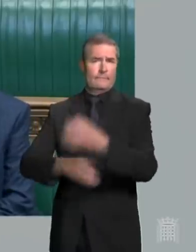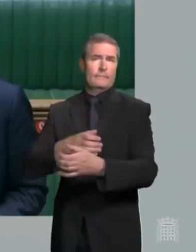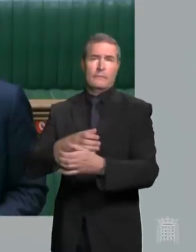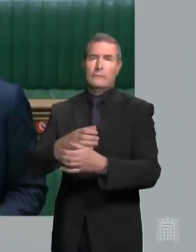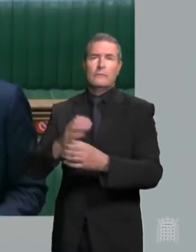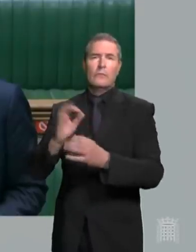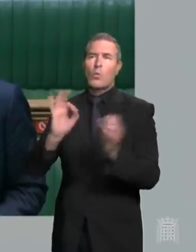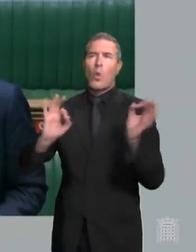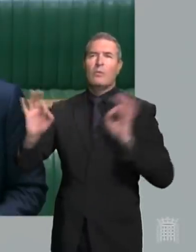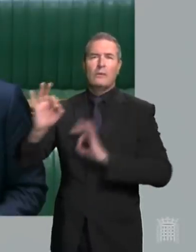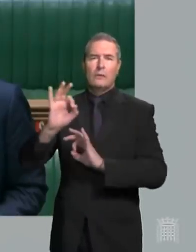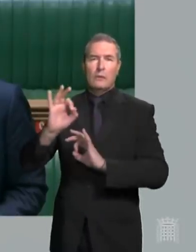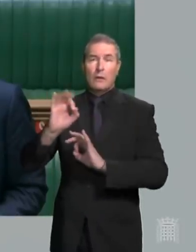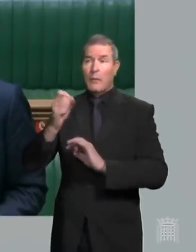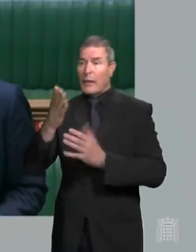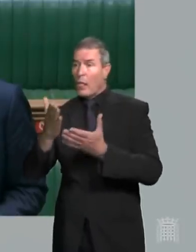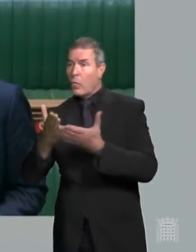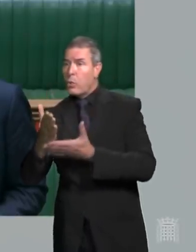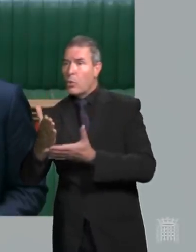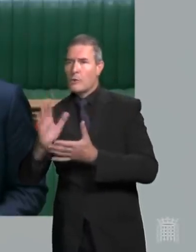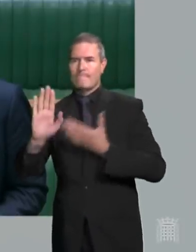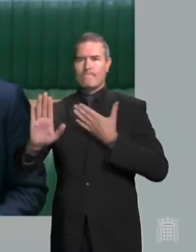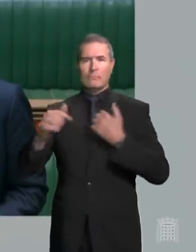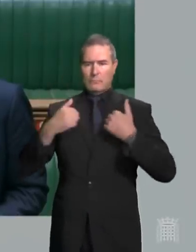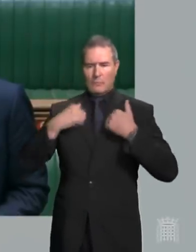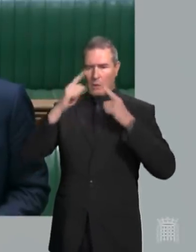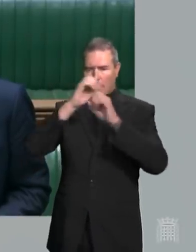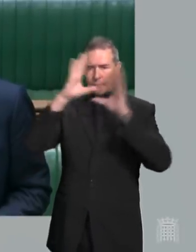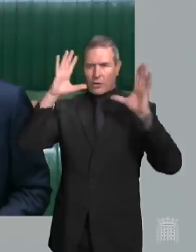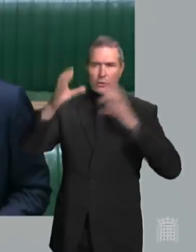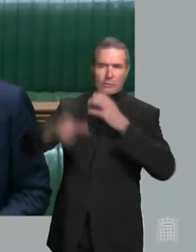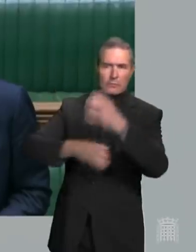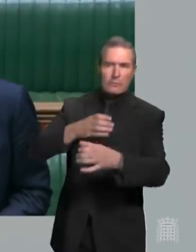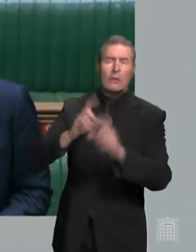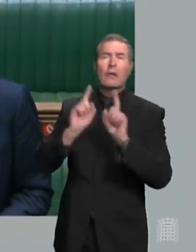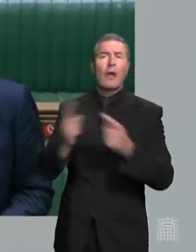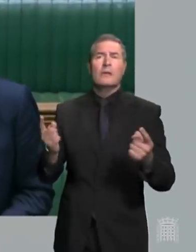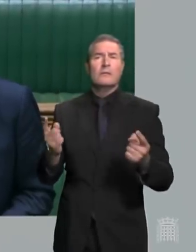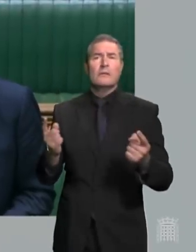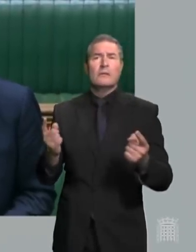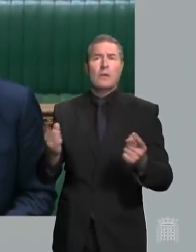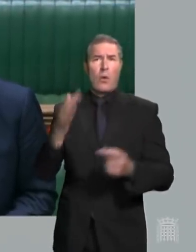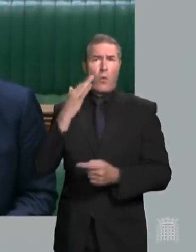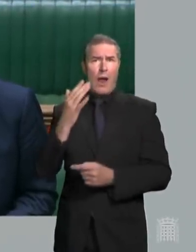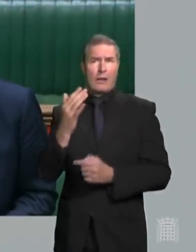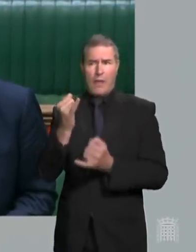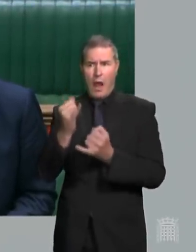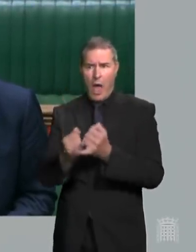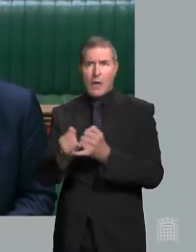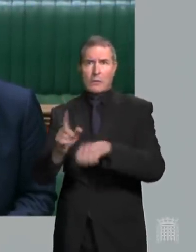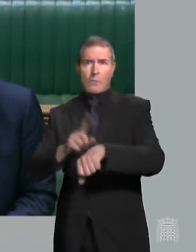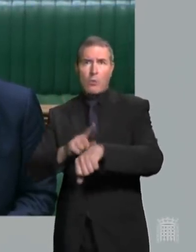one can who hasn't been through something like that can imagine what it must feel like to be deprived of the ability